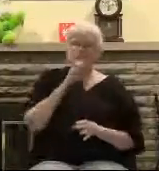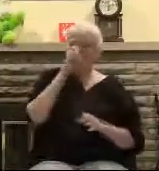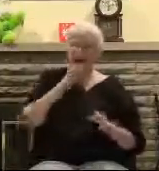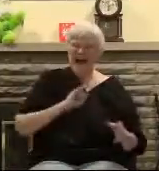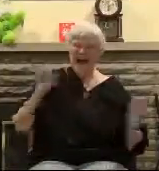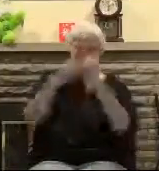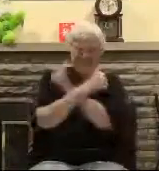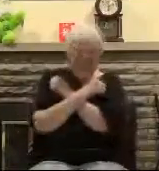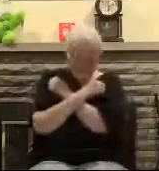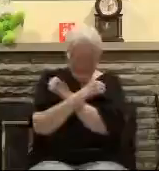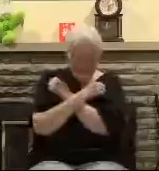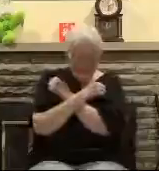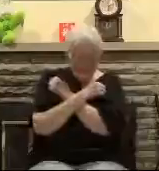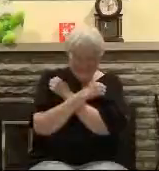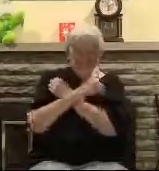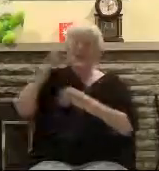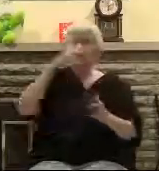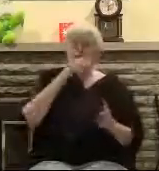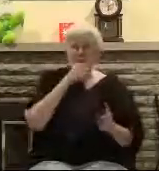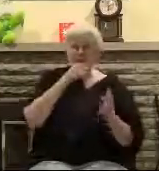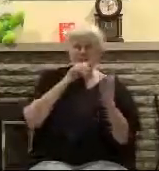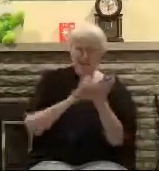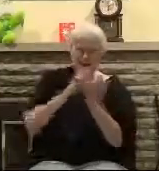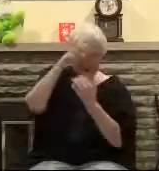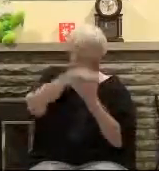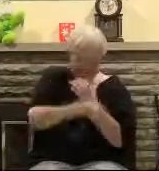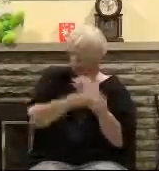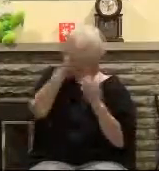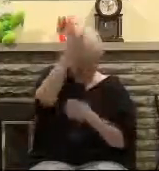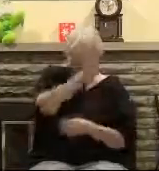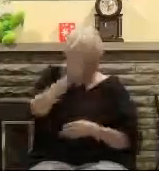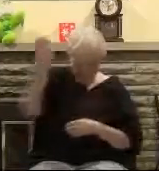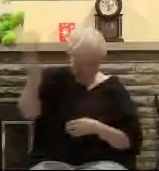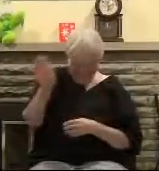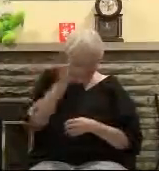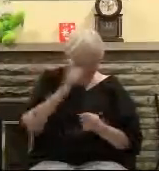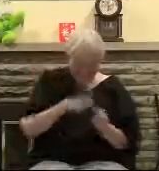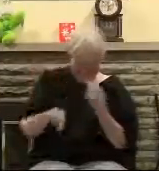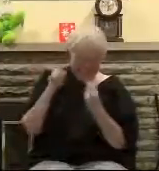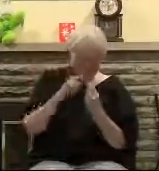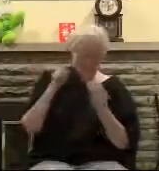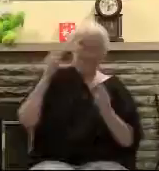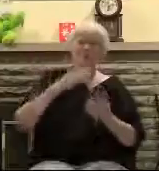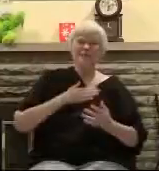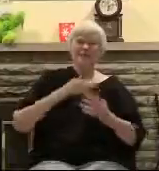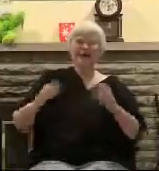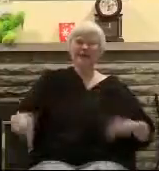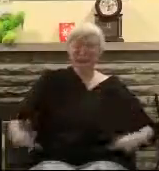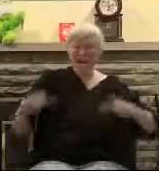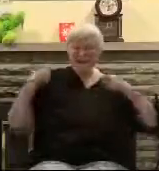Amen So I'll cherish the old rugged cross